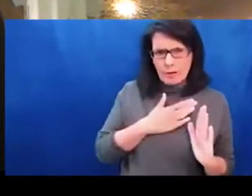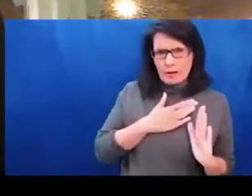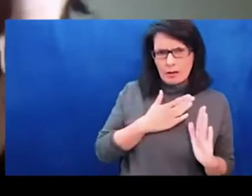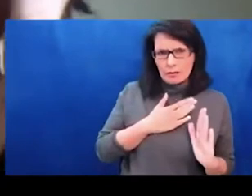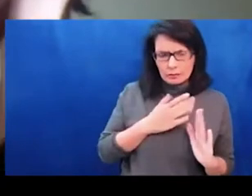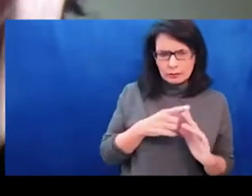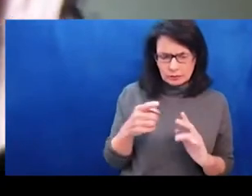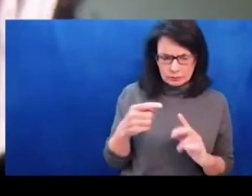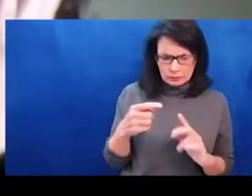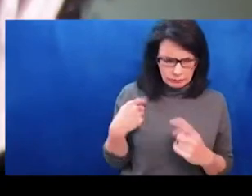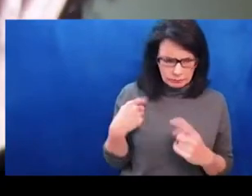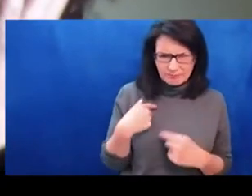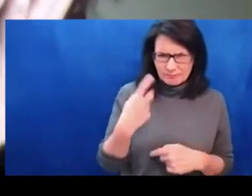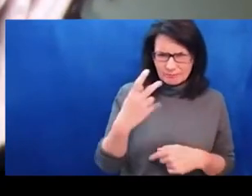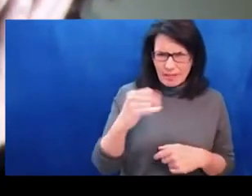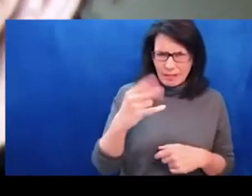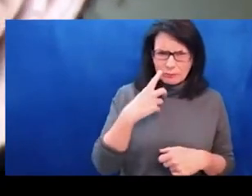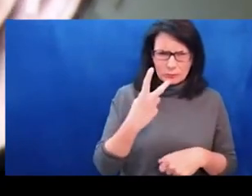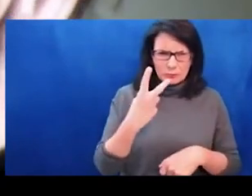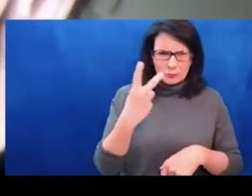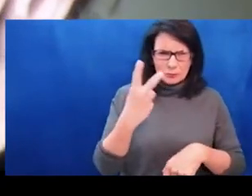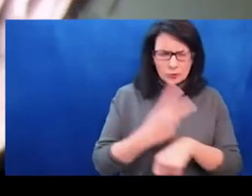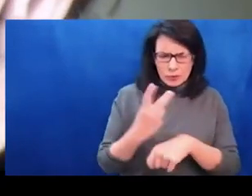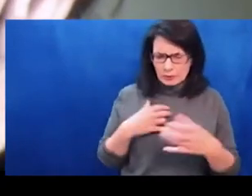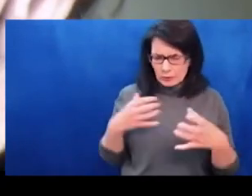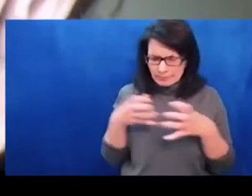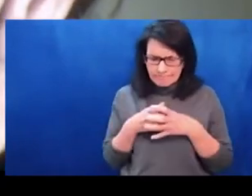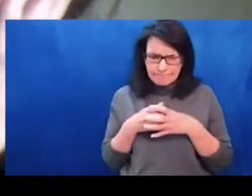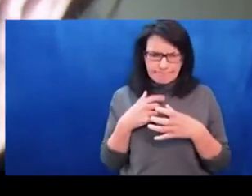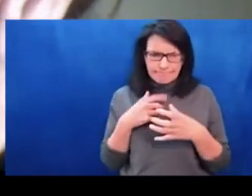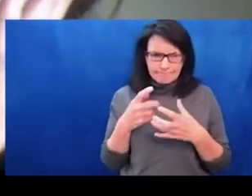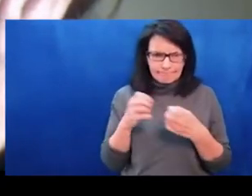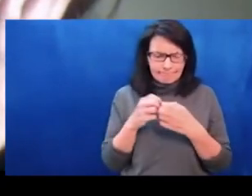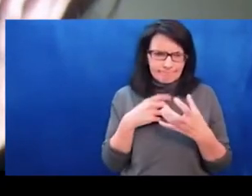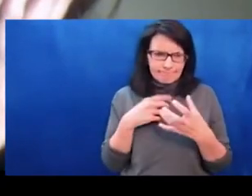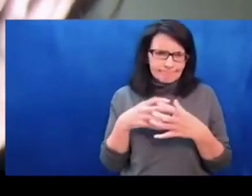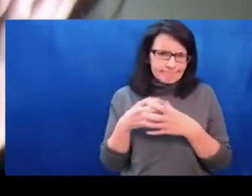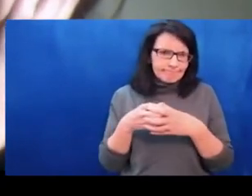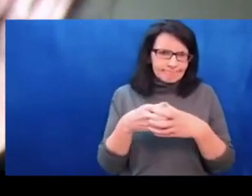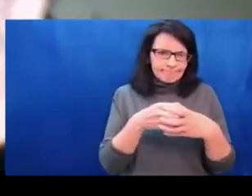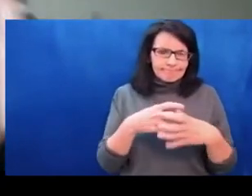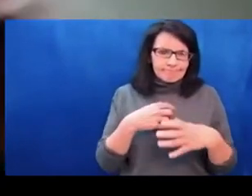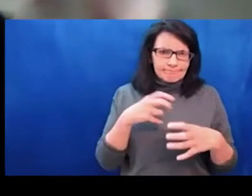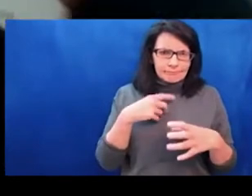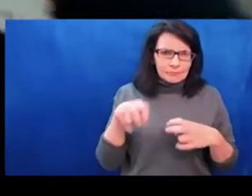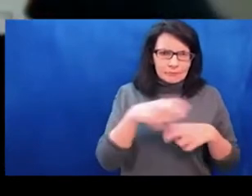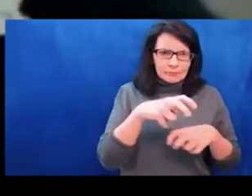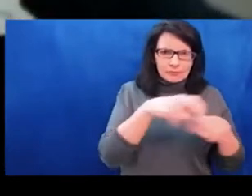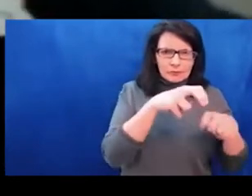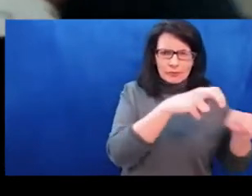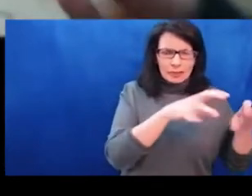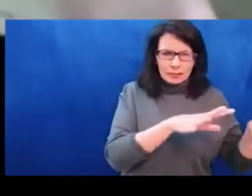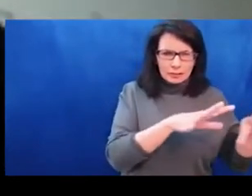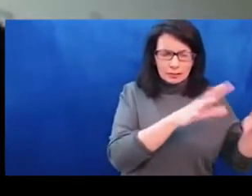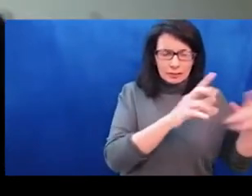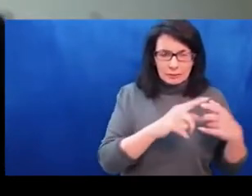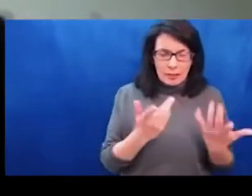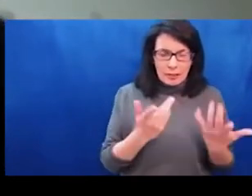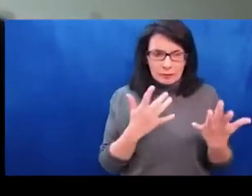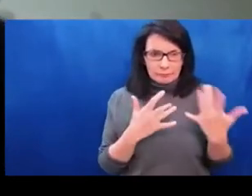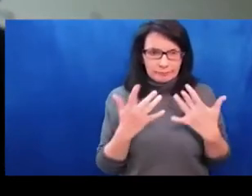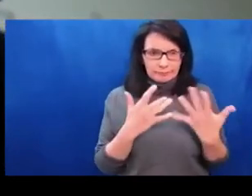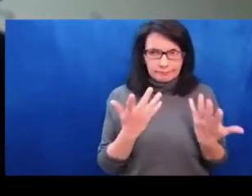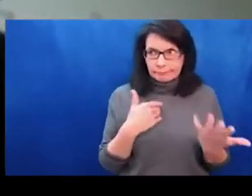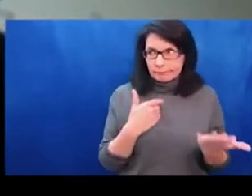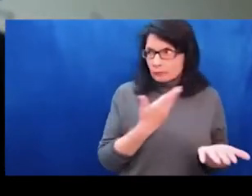I'd like to add to this question about, you know, organized reaction. Yes, it's true. It's